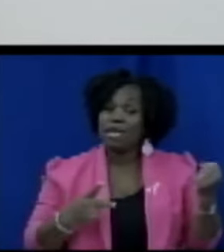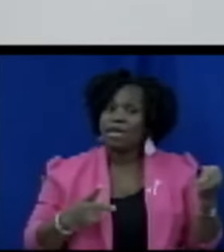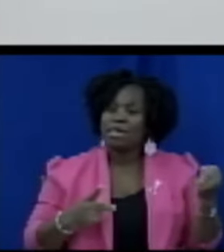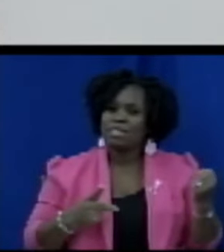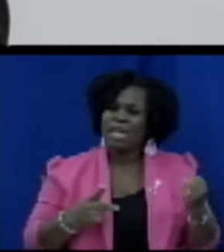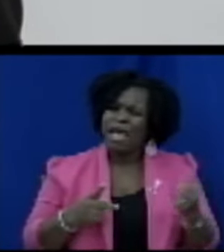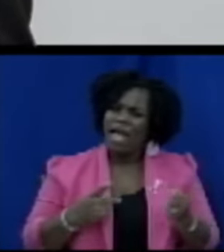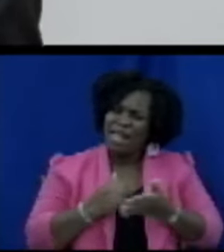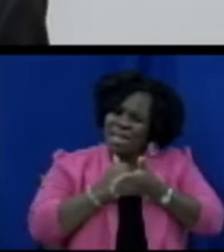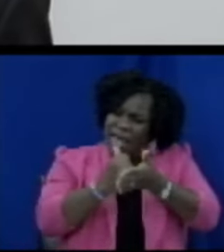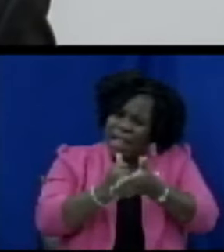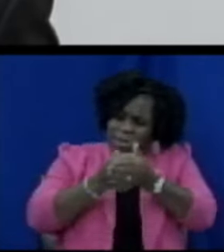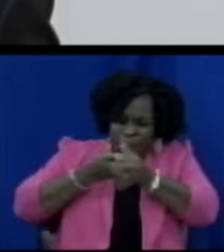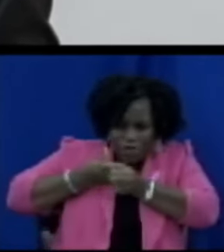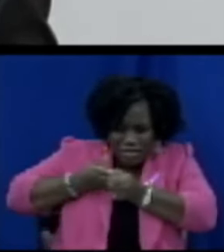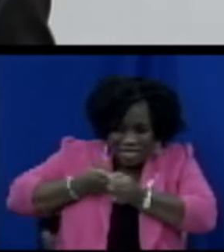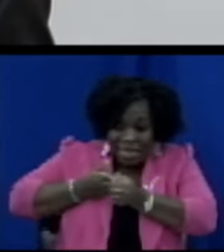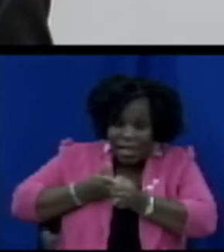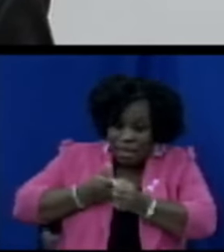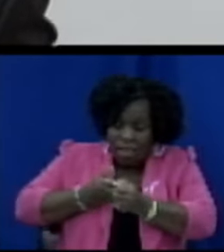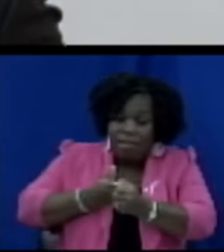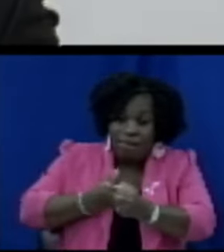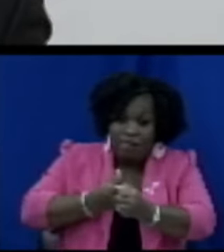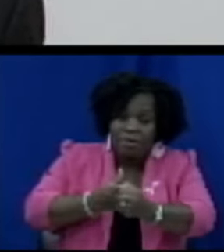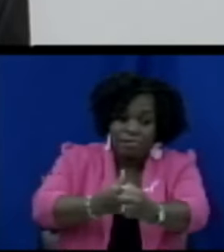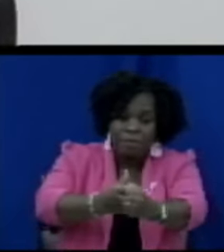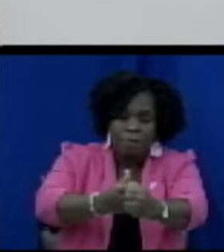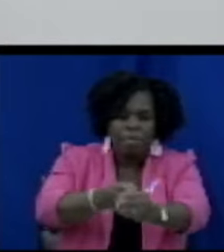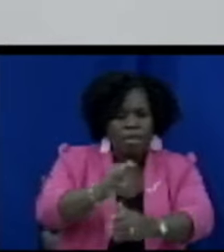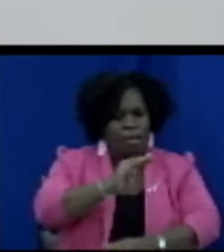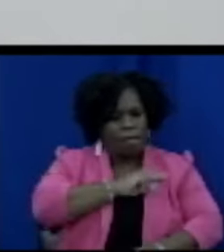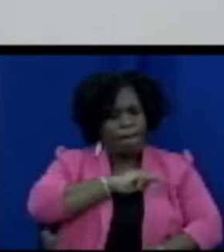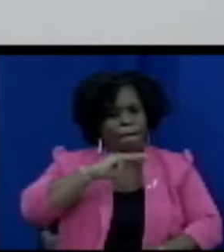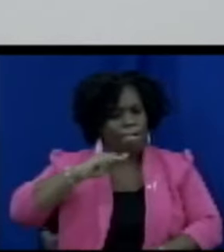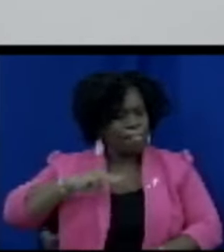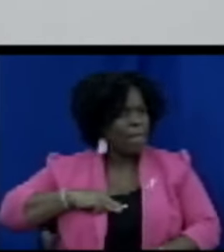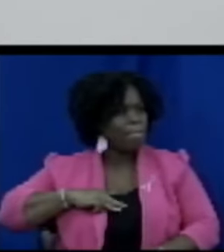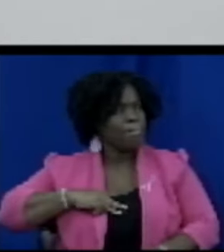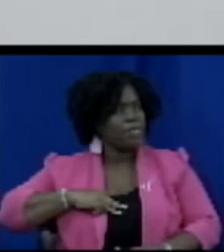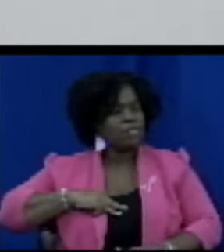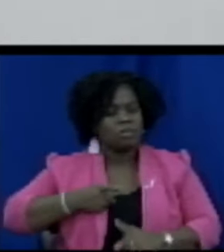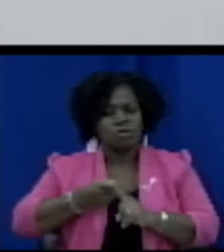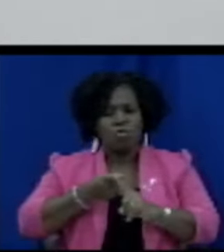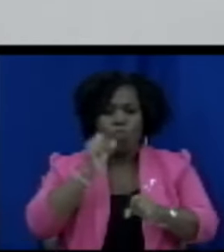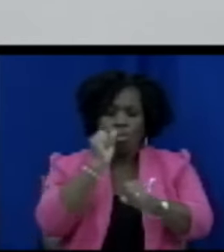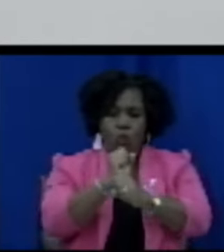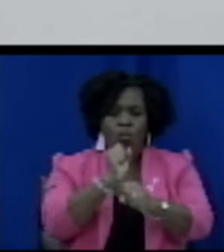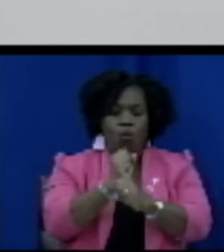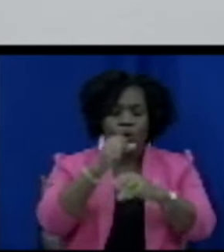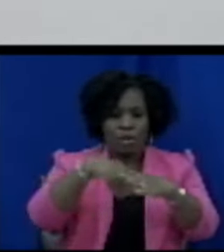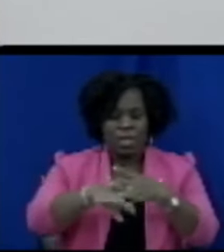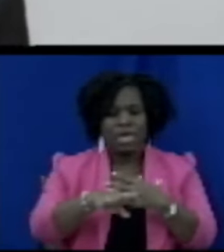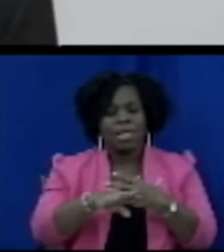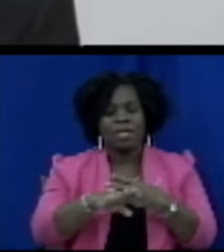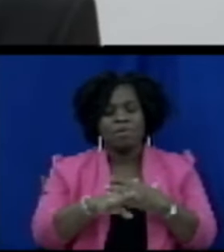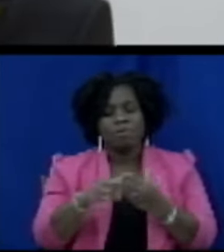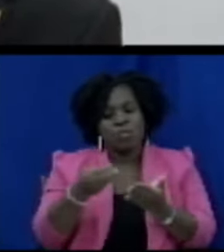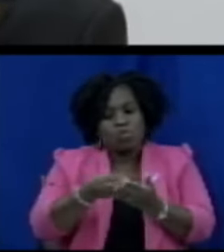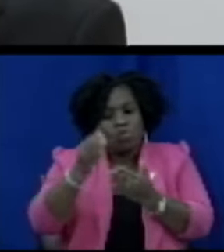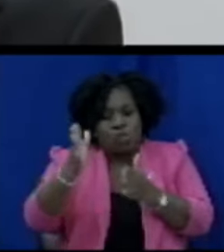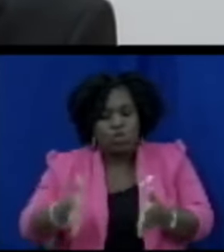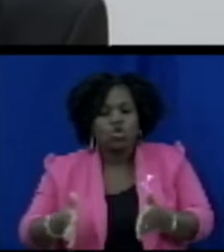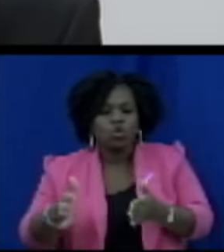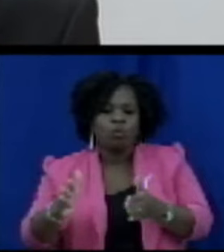guideline to the members of the consumer protection officers in the